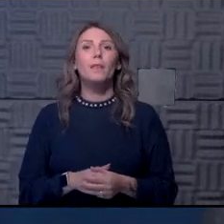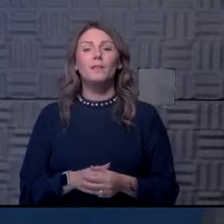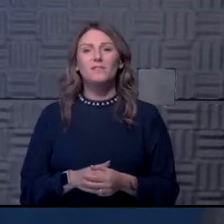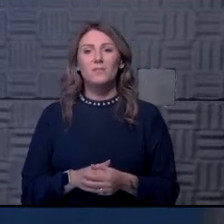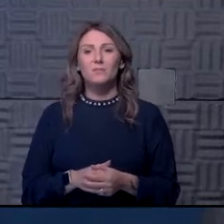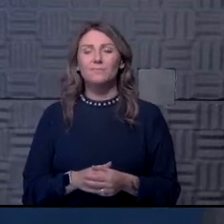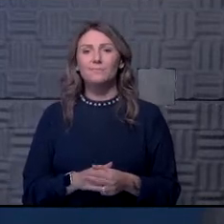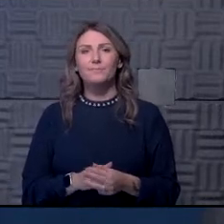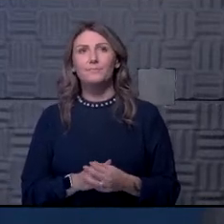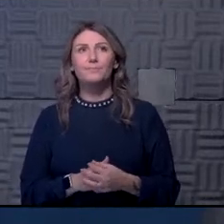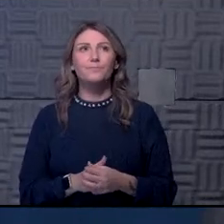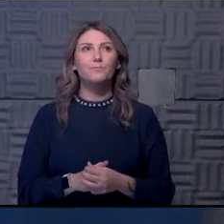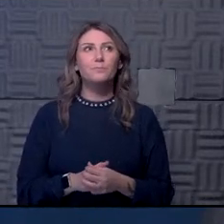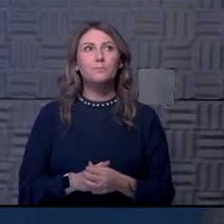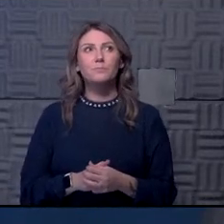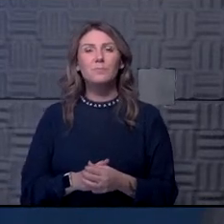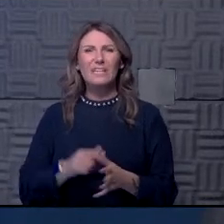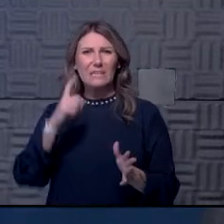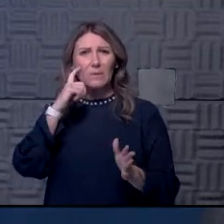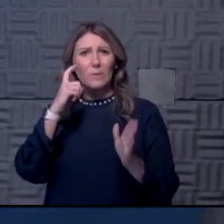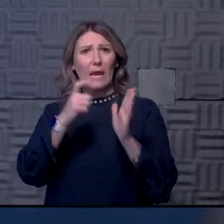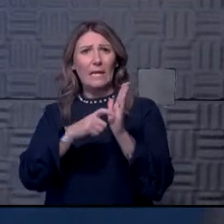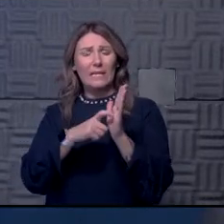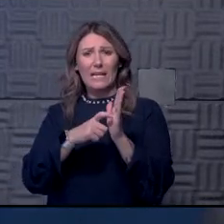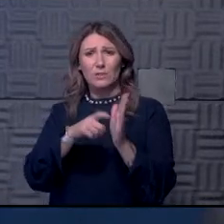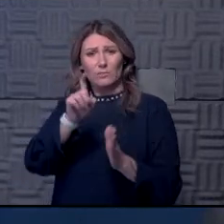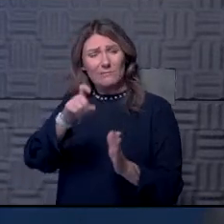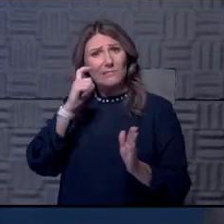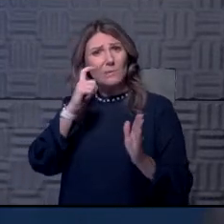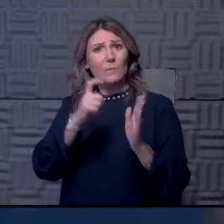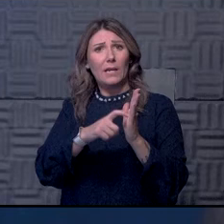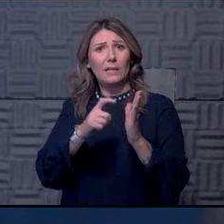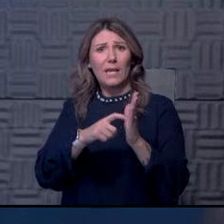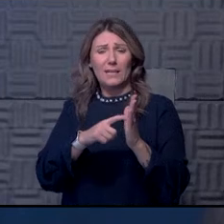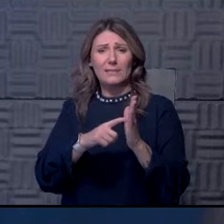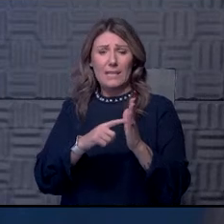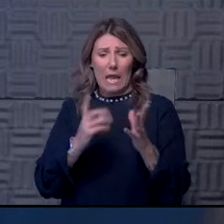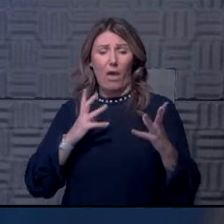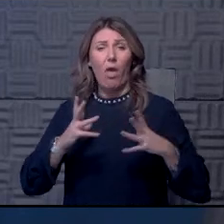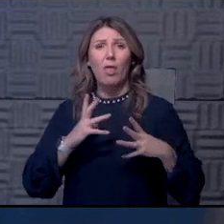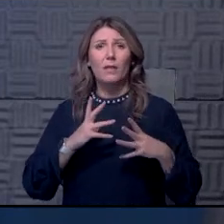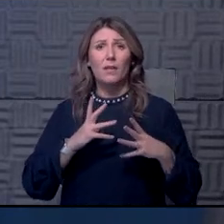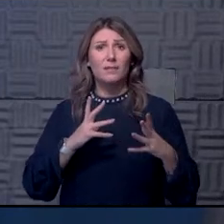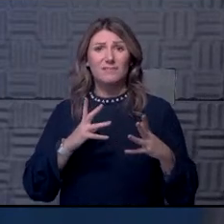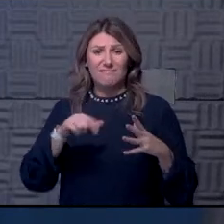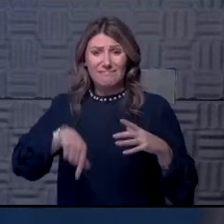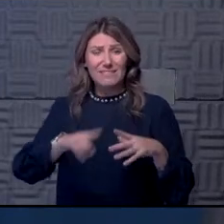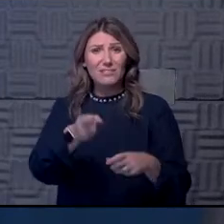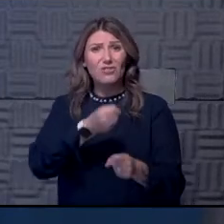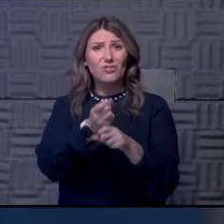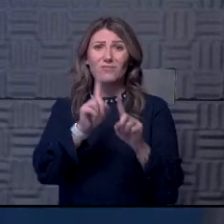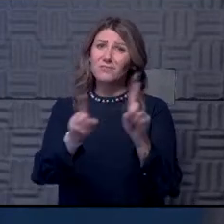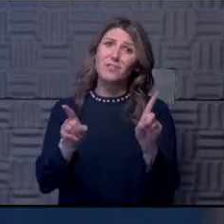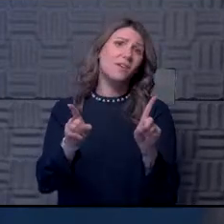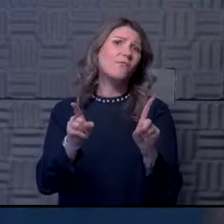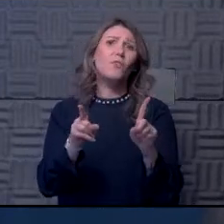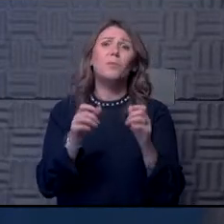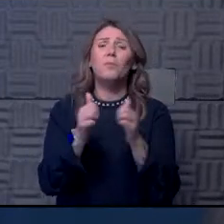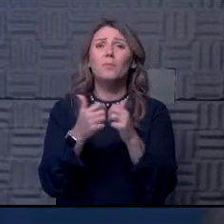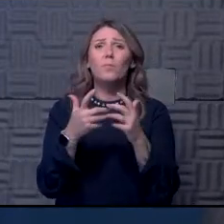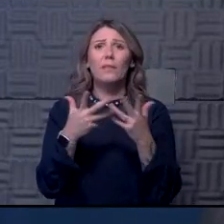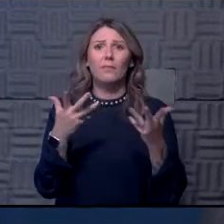to, um, recognize that the holidays will need to look different this year. Uh, and, and that, uh, as we have a mass migration of